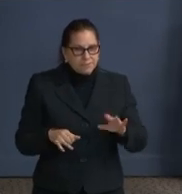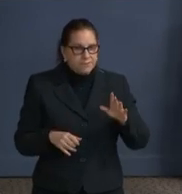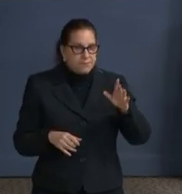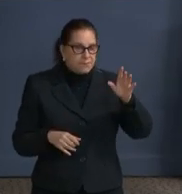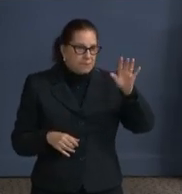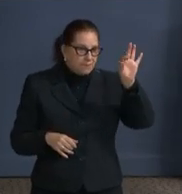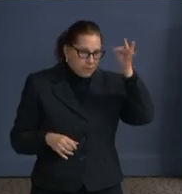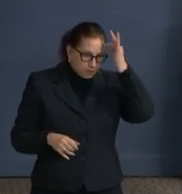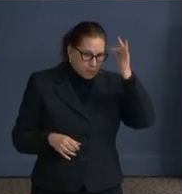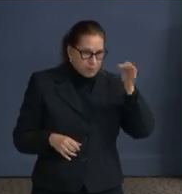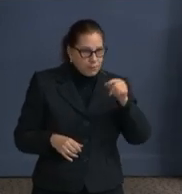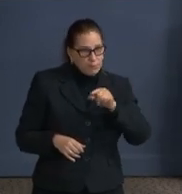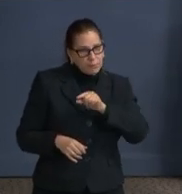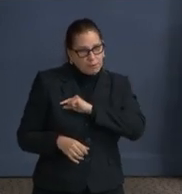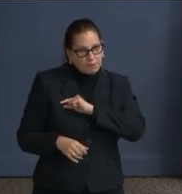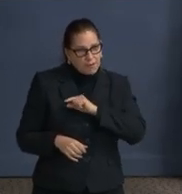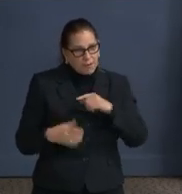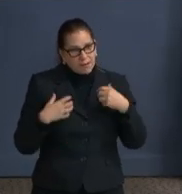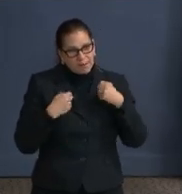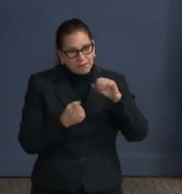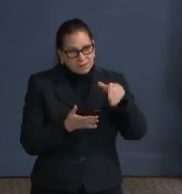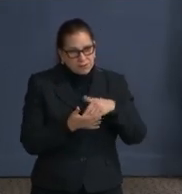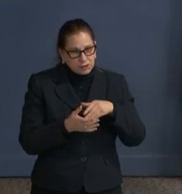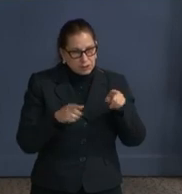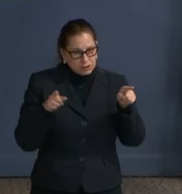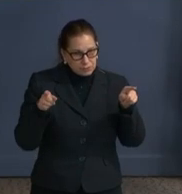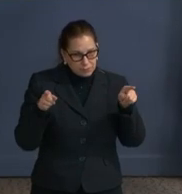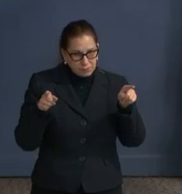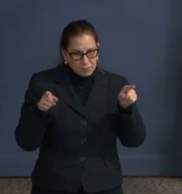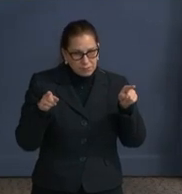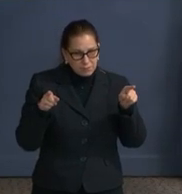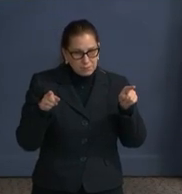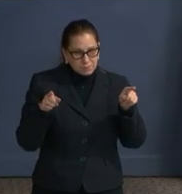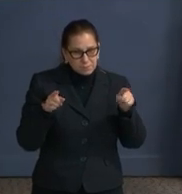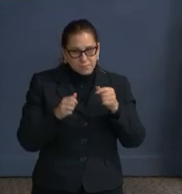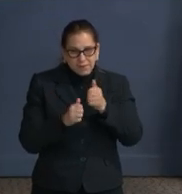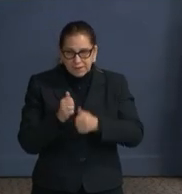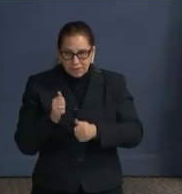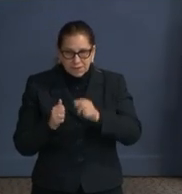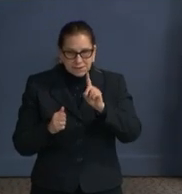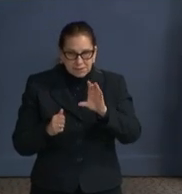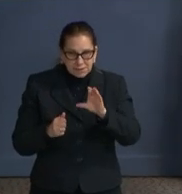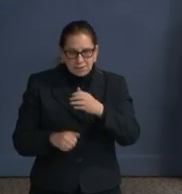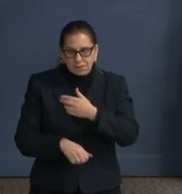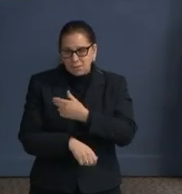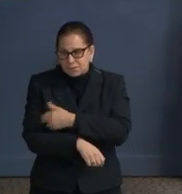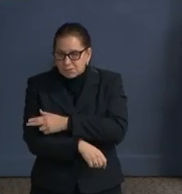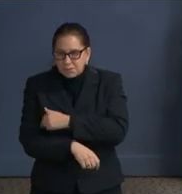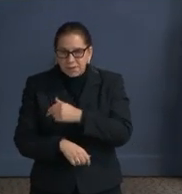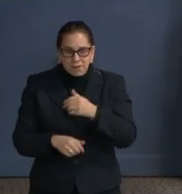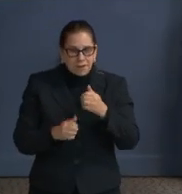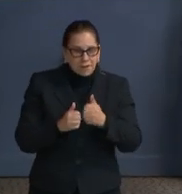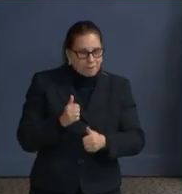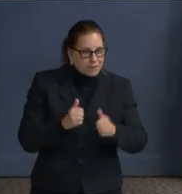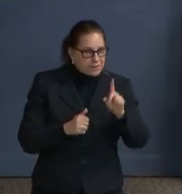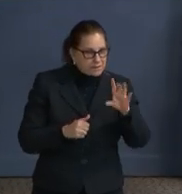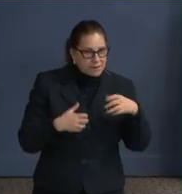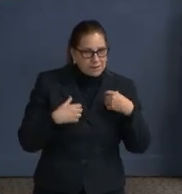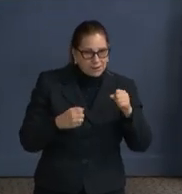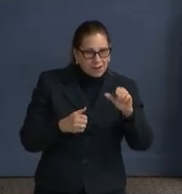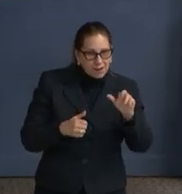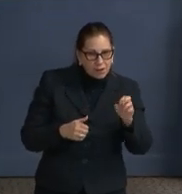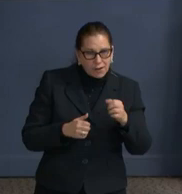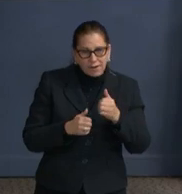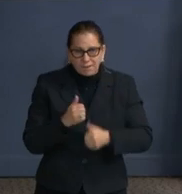community health centers. So every district hospital or integrated health system, so the MedStar system,